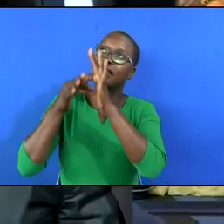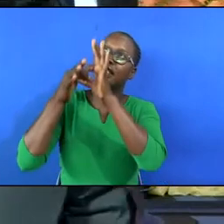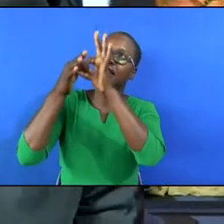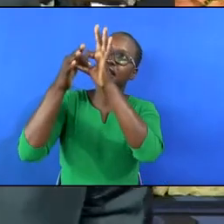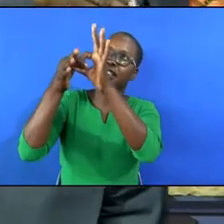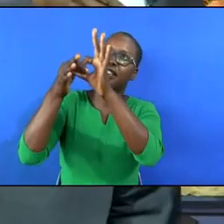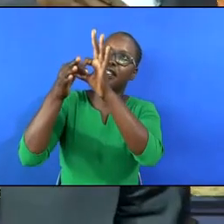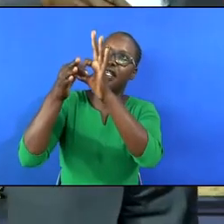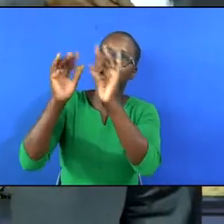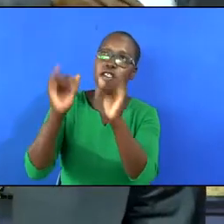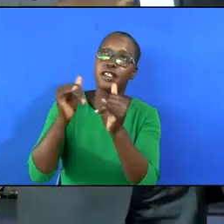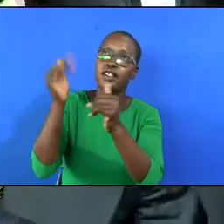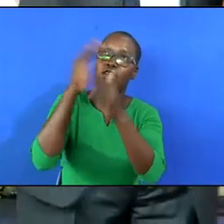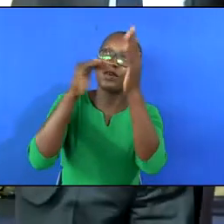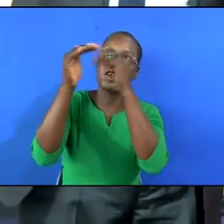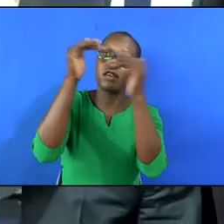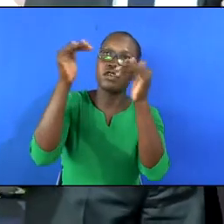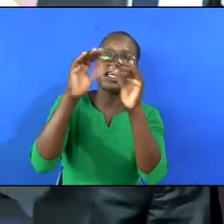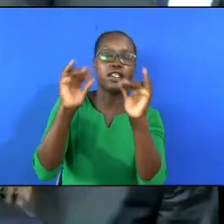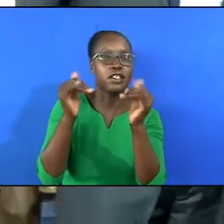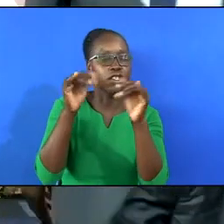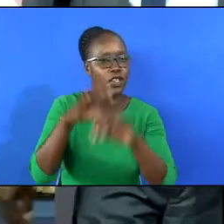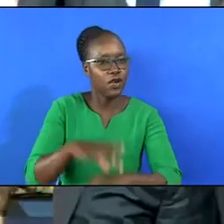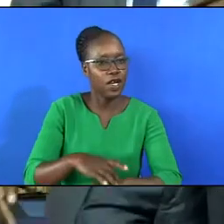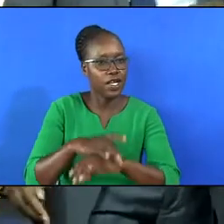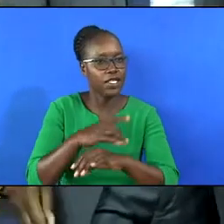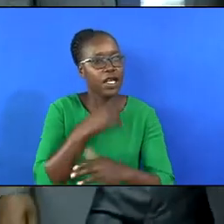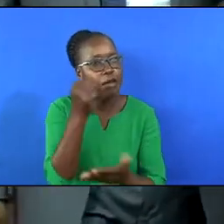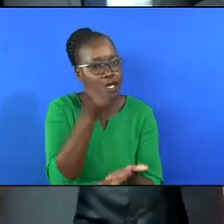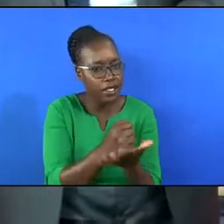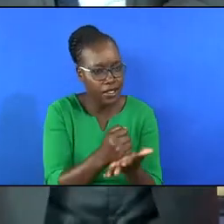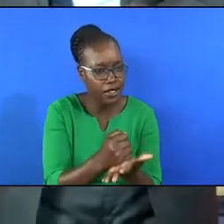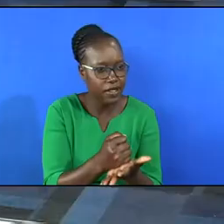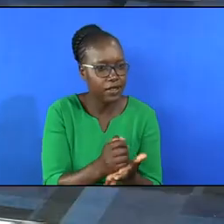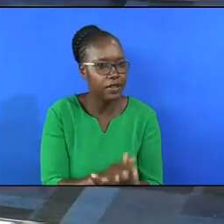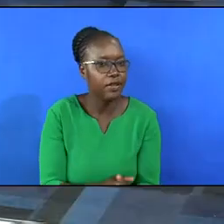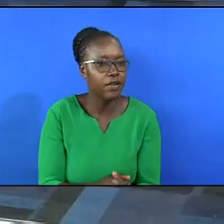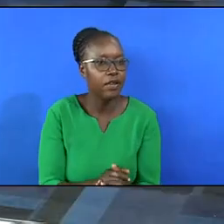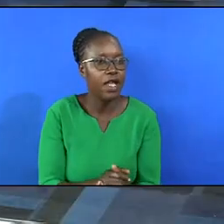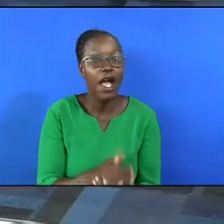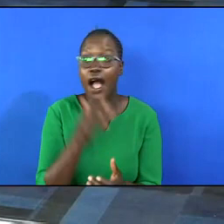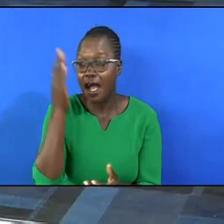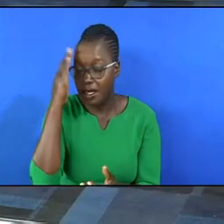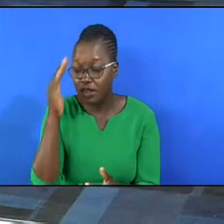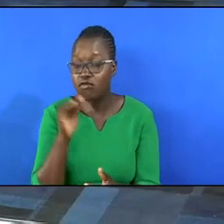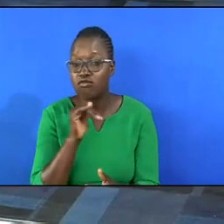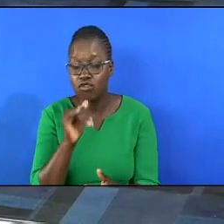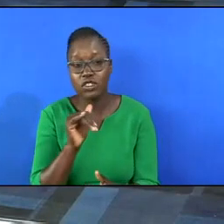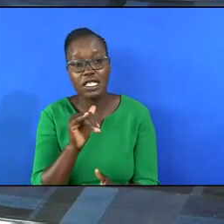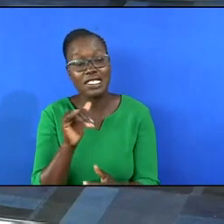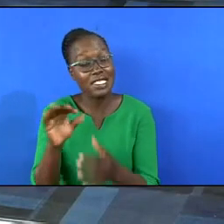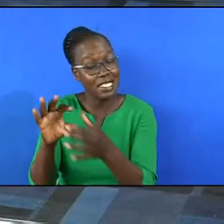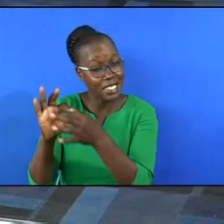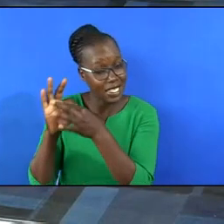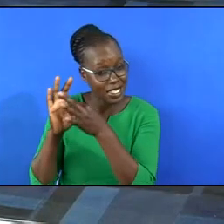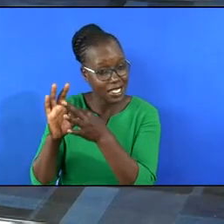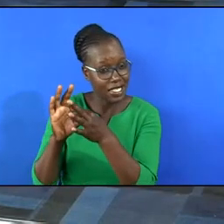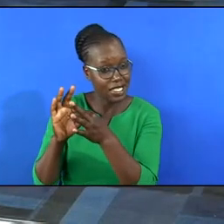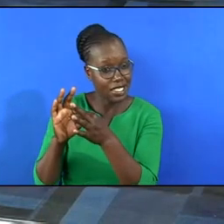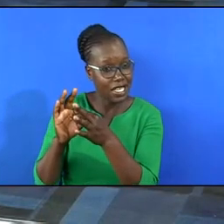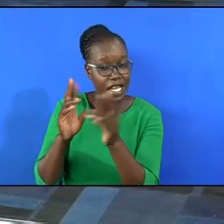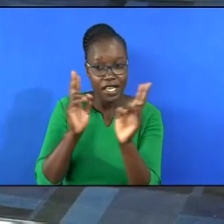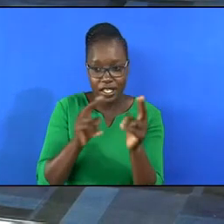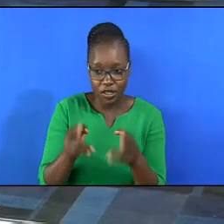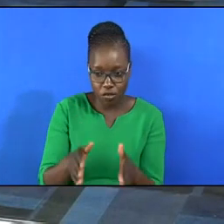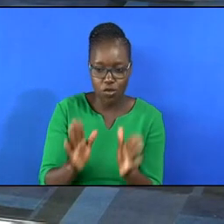the new heavens and the new earth. Can someone say amen? Amen. And not just inherit in the